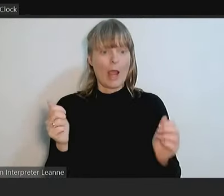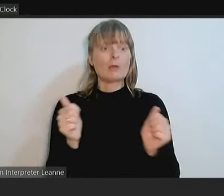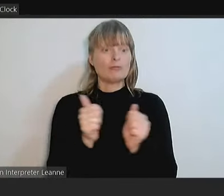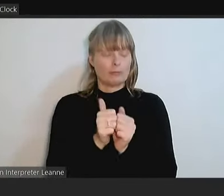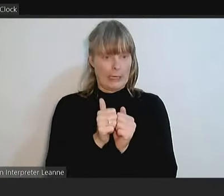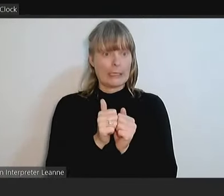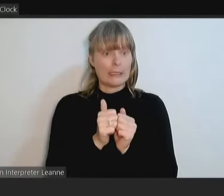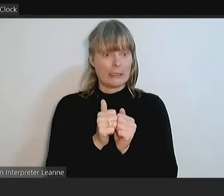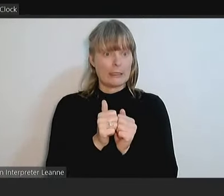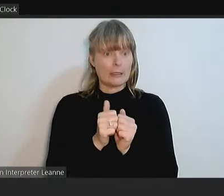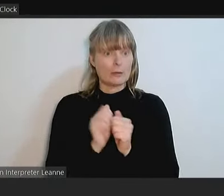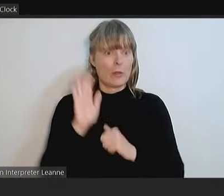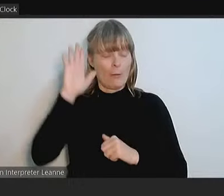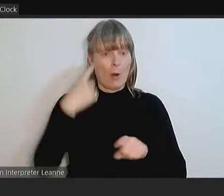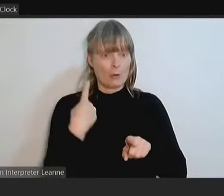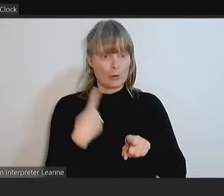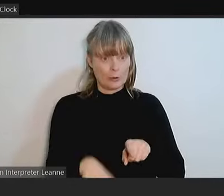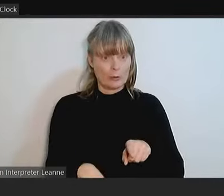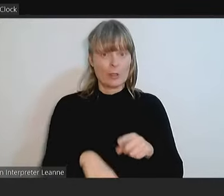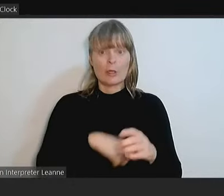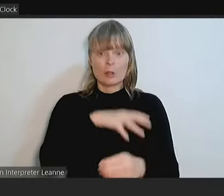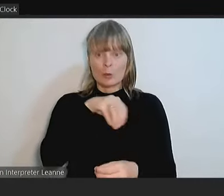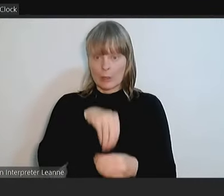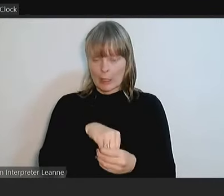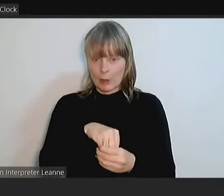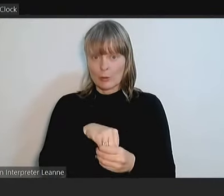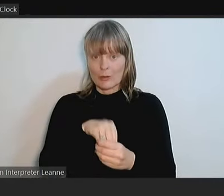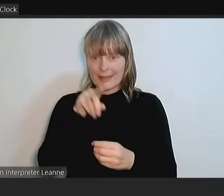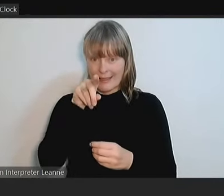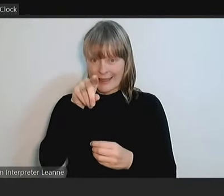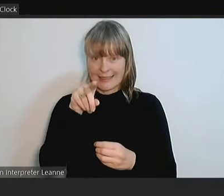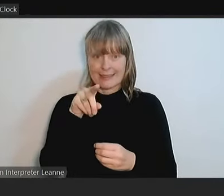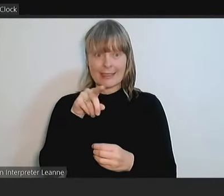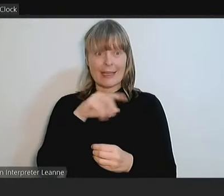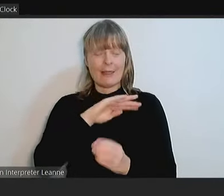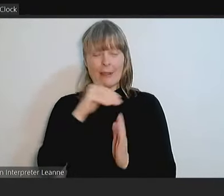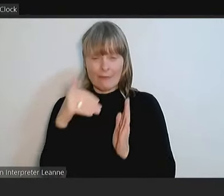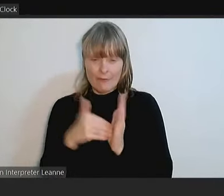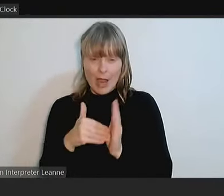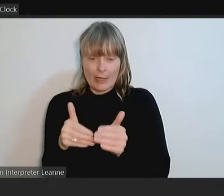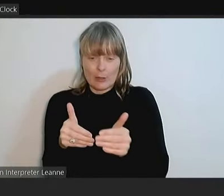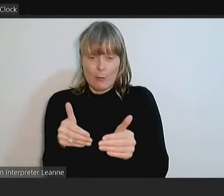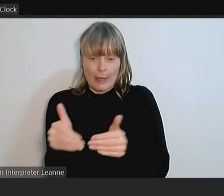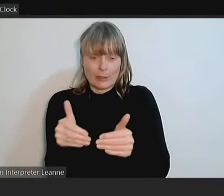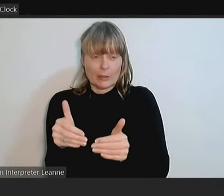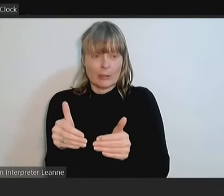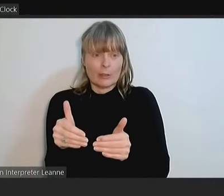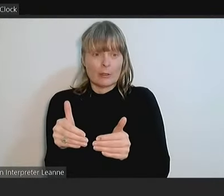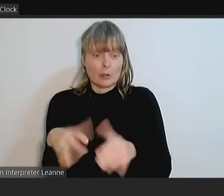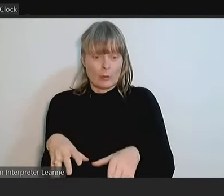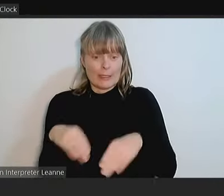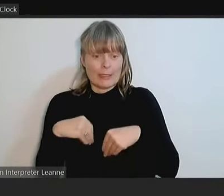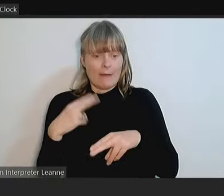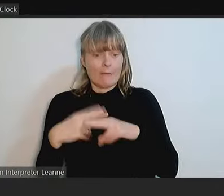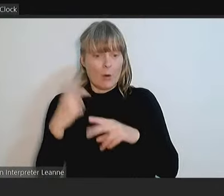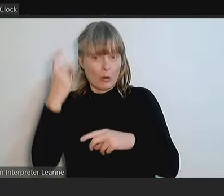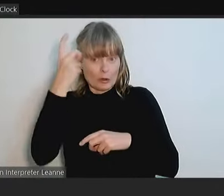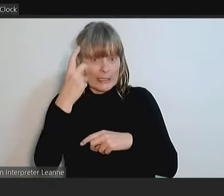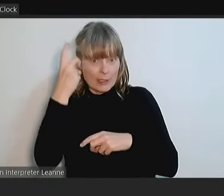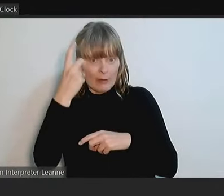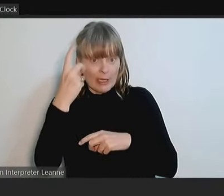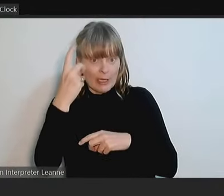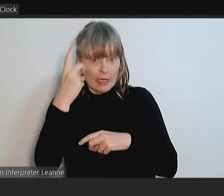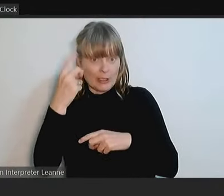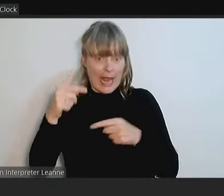to include the item in the final budget being accepted for consideration and debate that this is the time to raise your